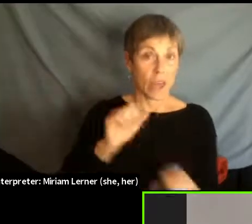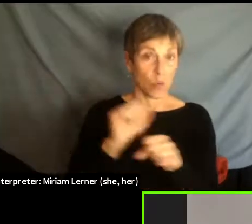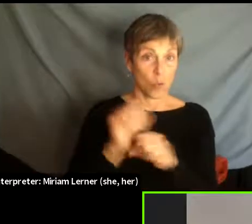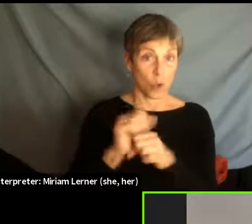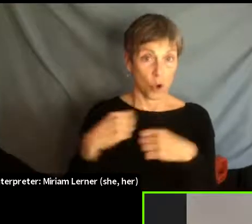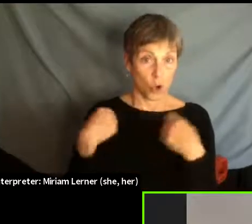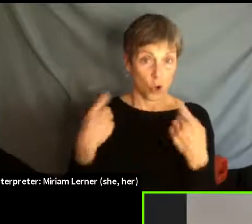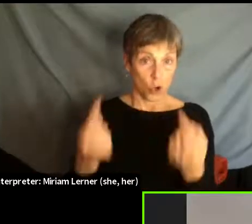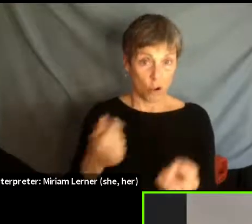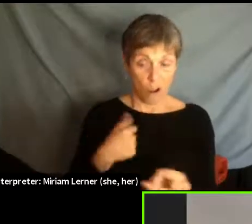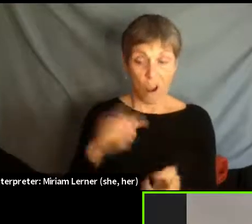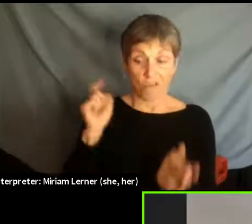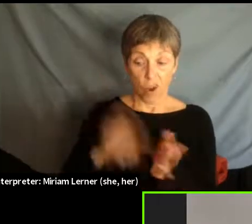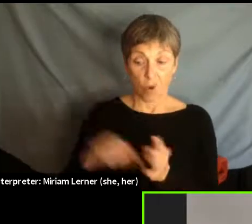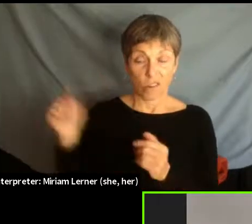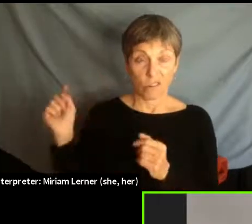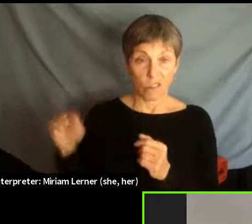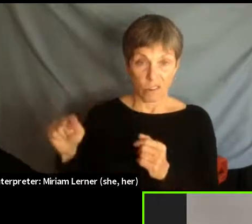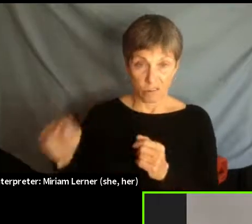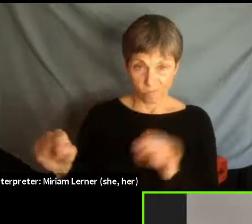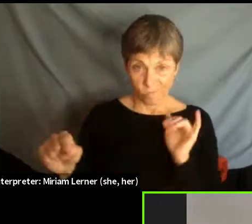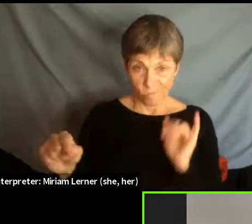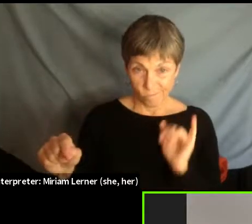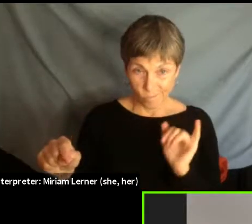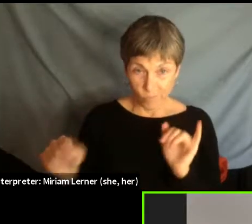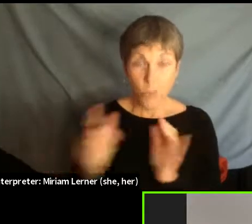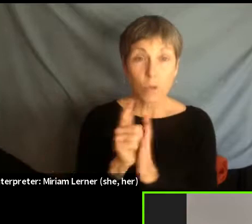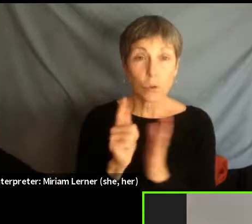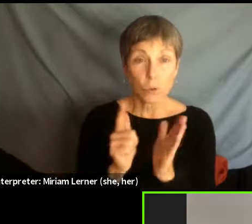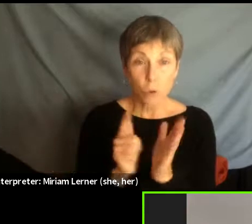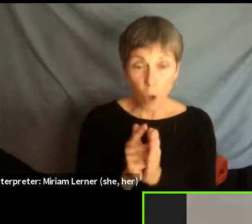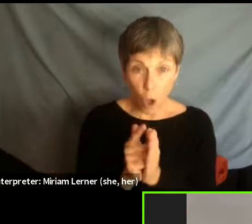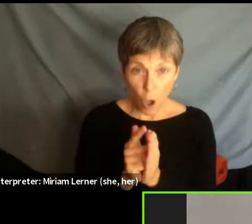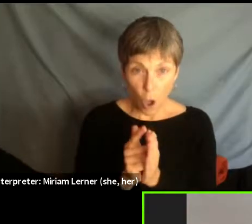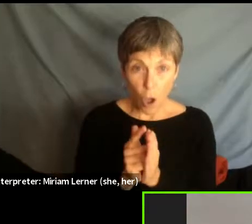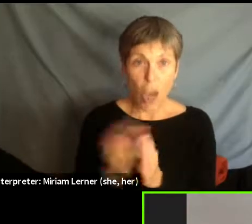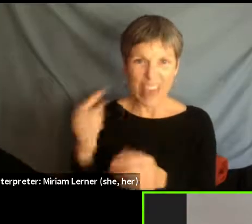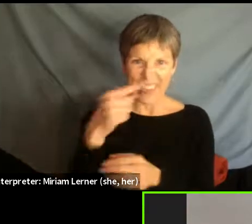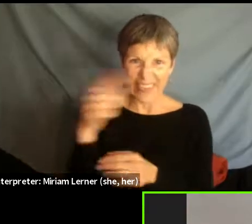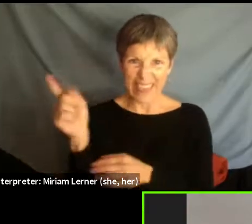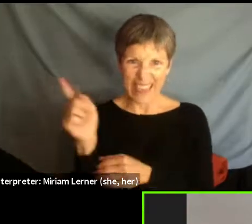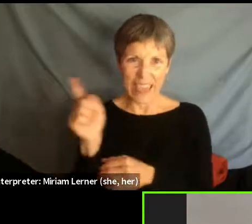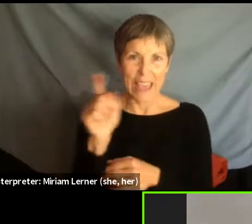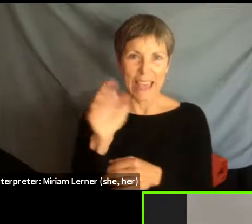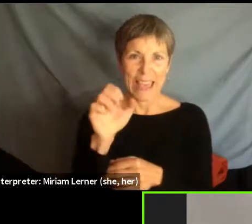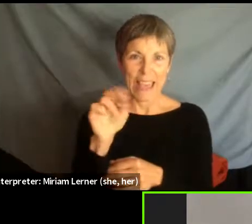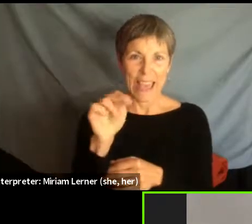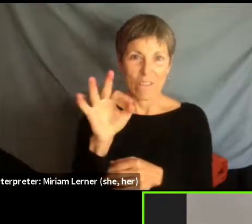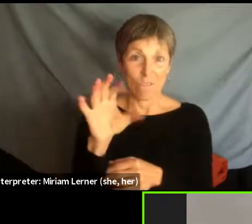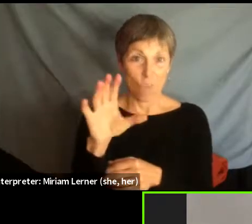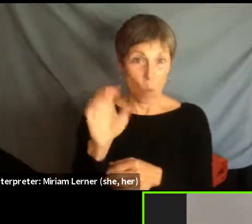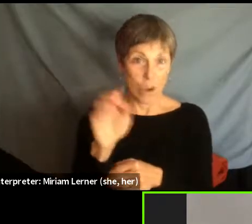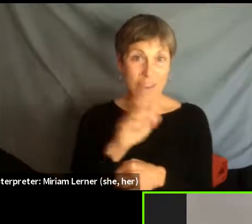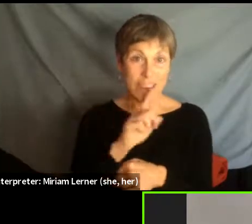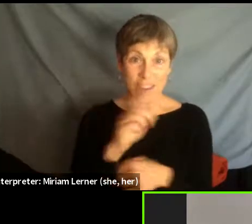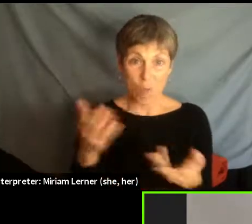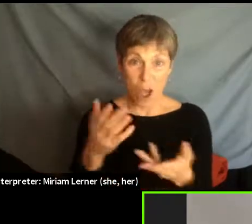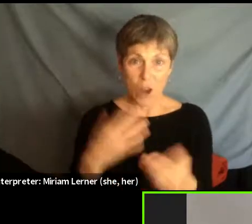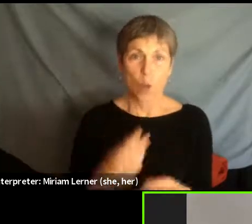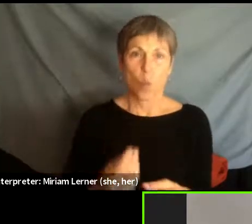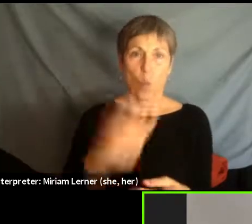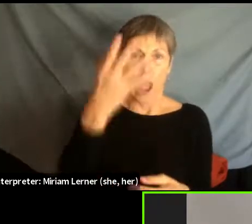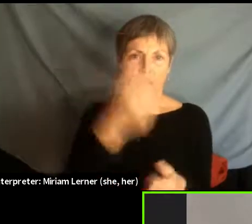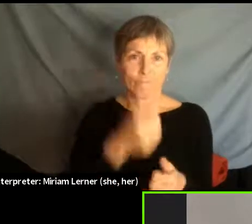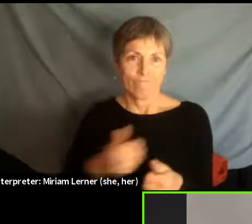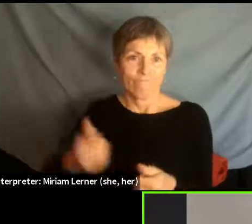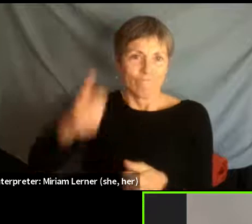little while is that the law that they are enforcing is the law of white supremacy, whether it is here in